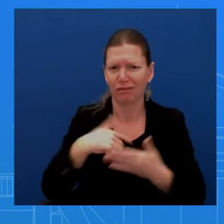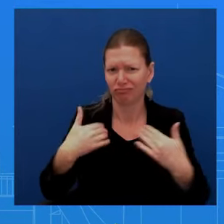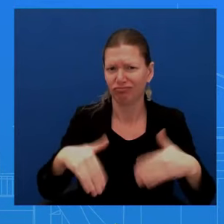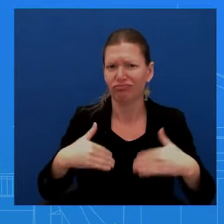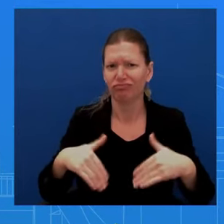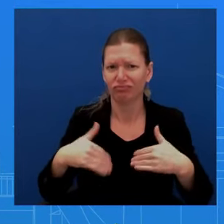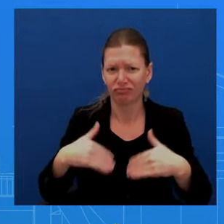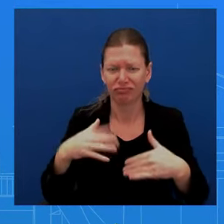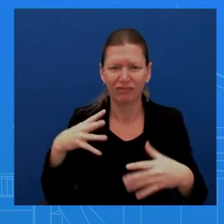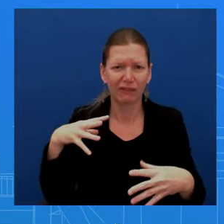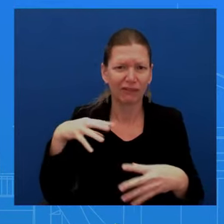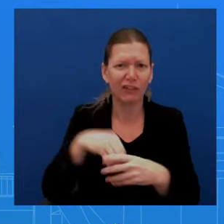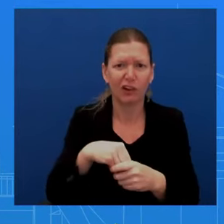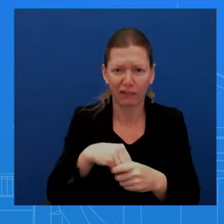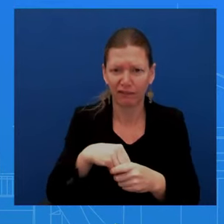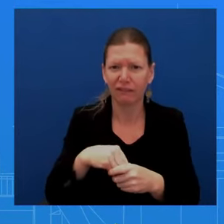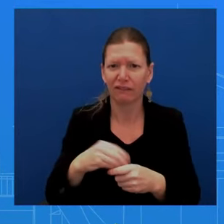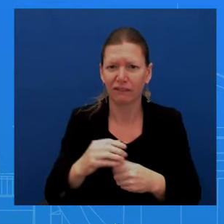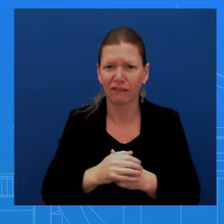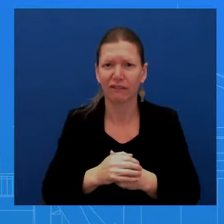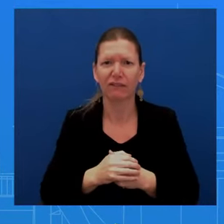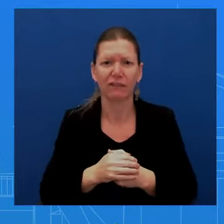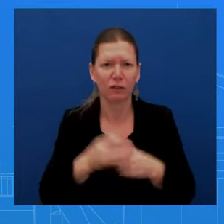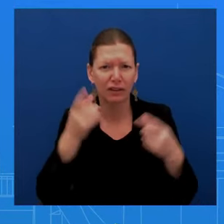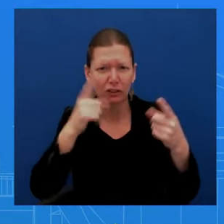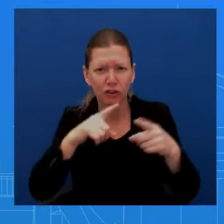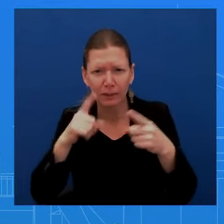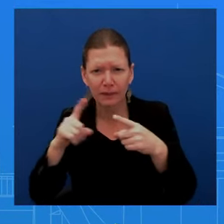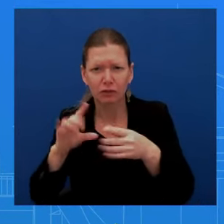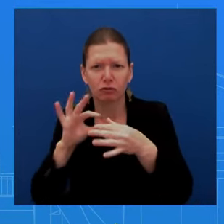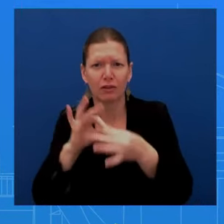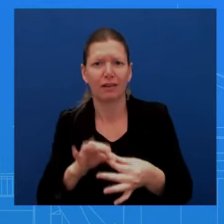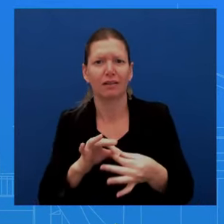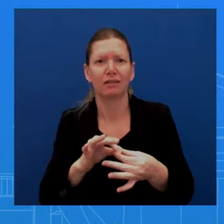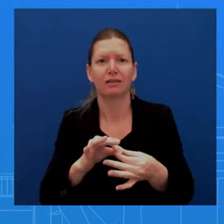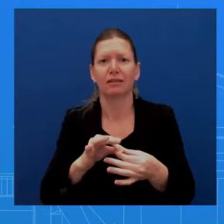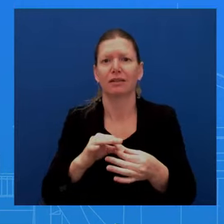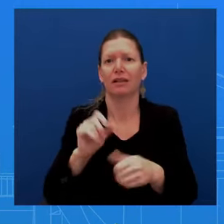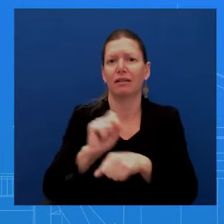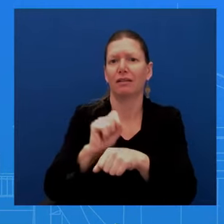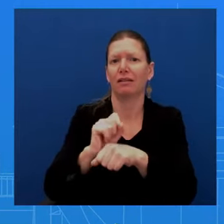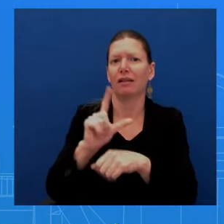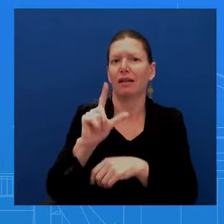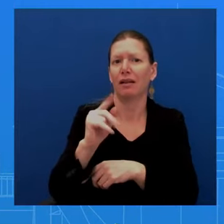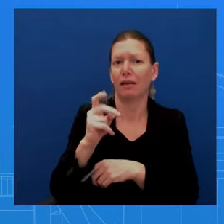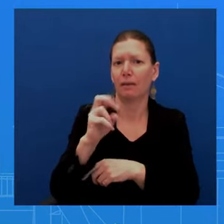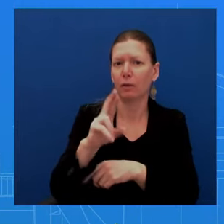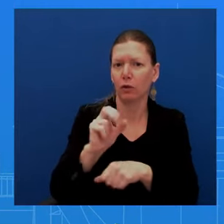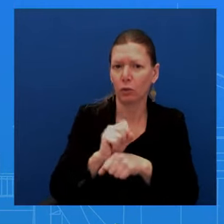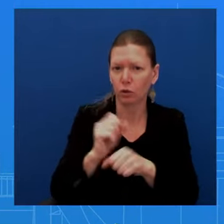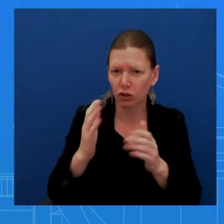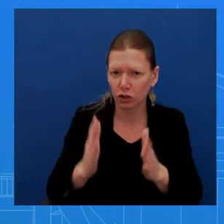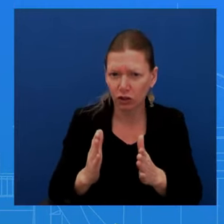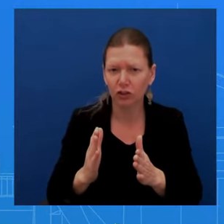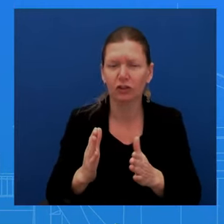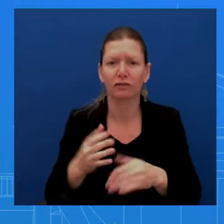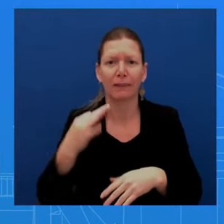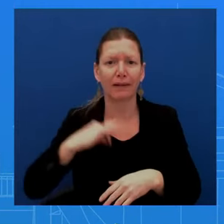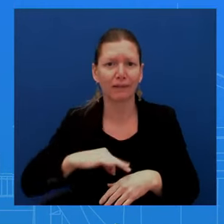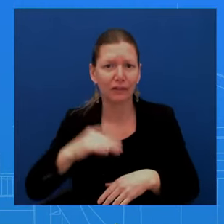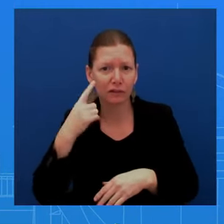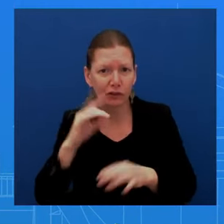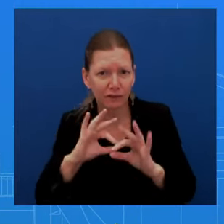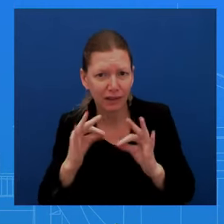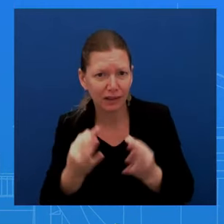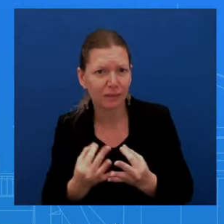labor workers, uh, and, uh, and so, and their families. So that's important. We think she's done a great job. Uh, we think that she should go through